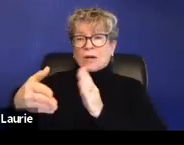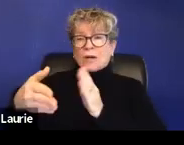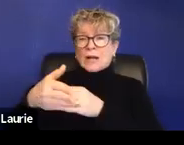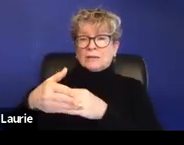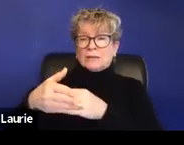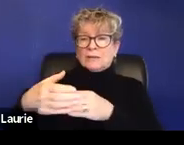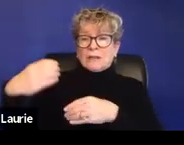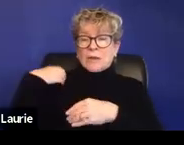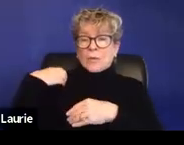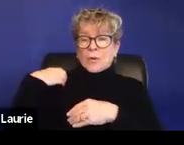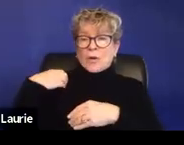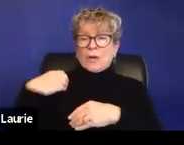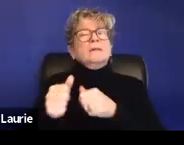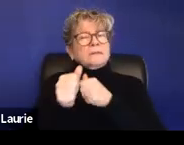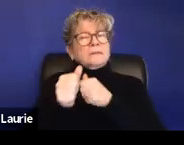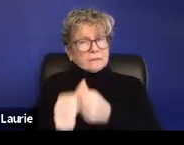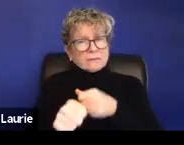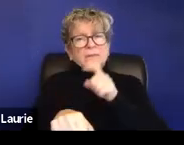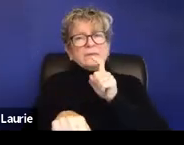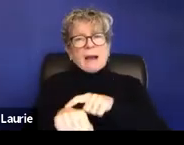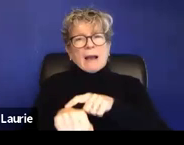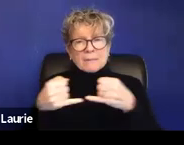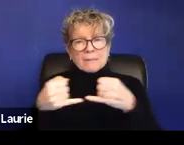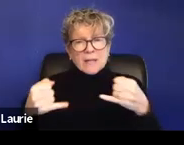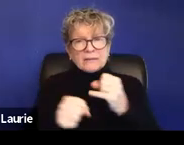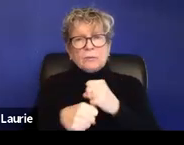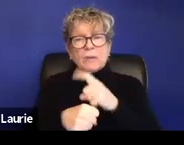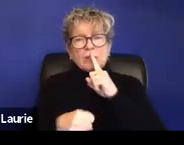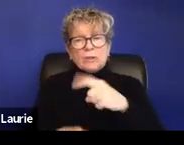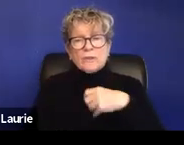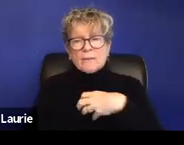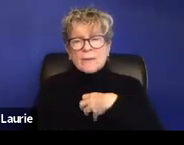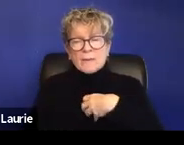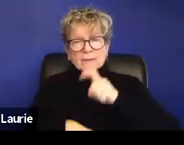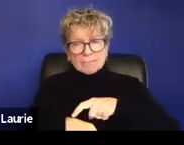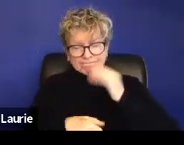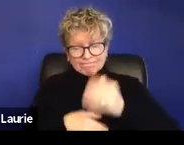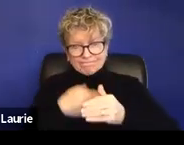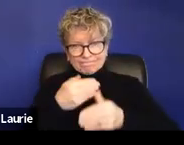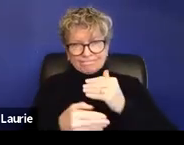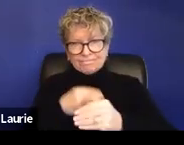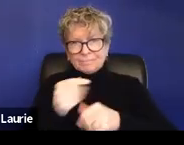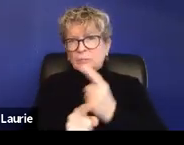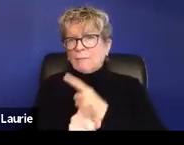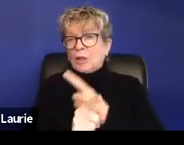timelines that you have to follow to ensure that that complaint is handled and processed. Um,